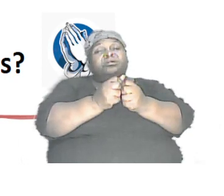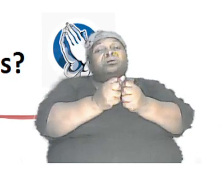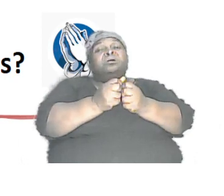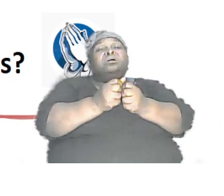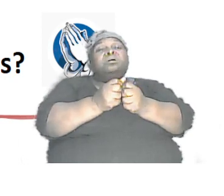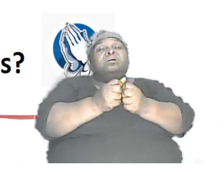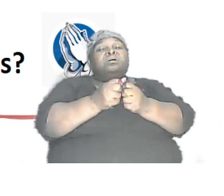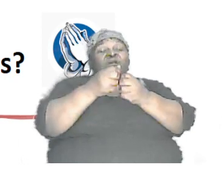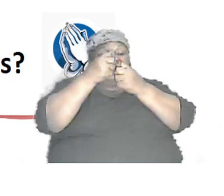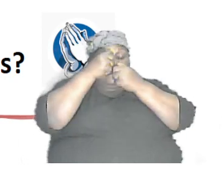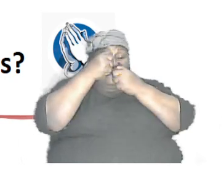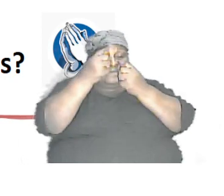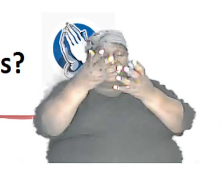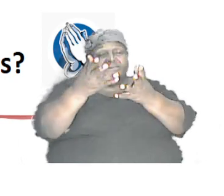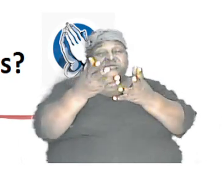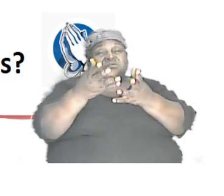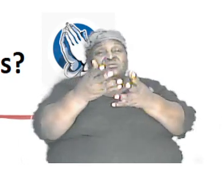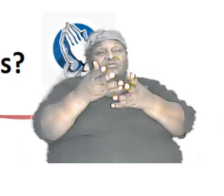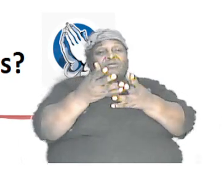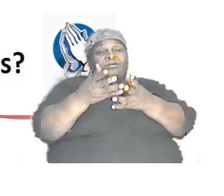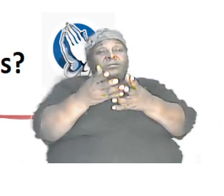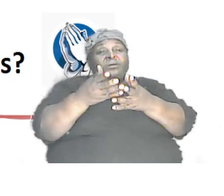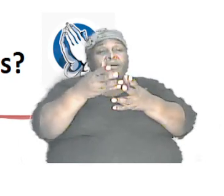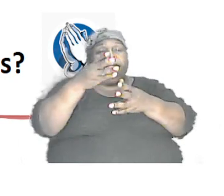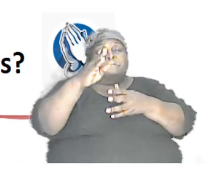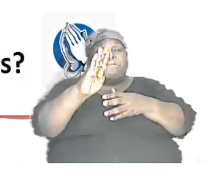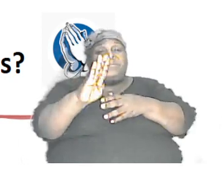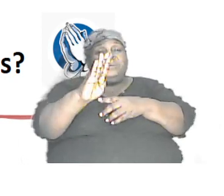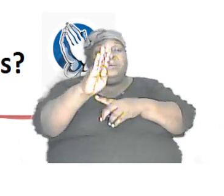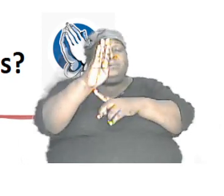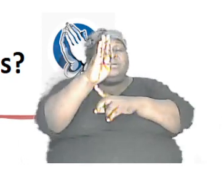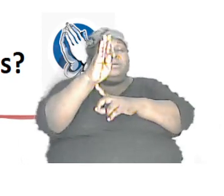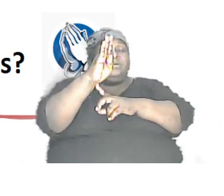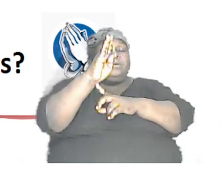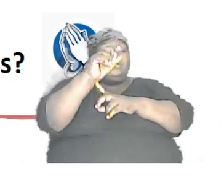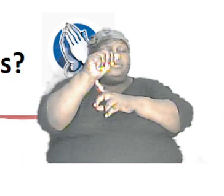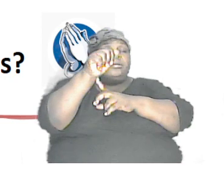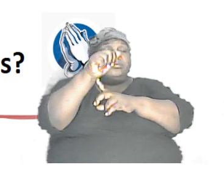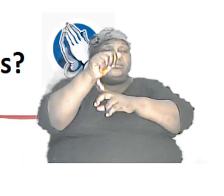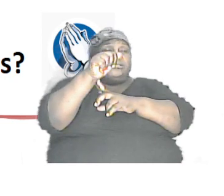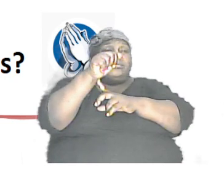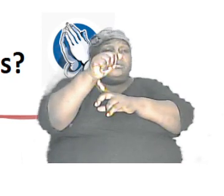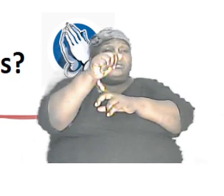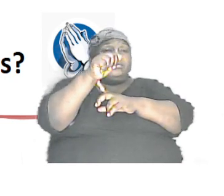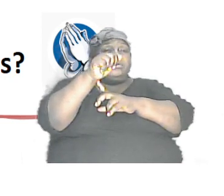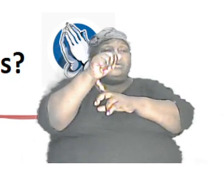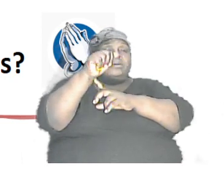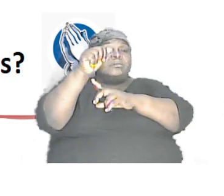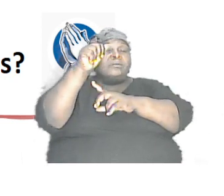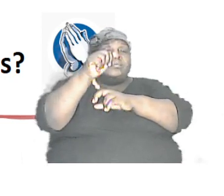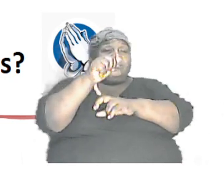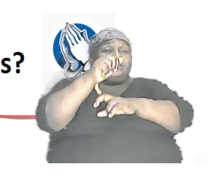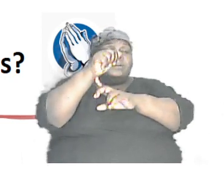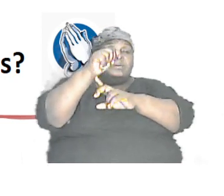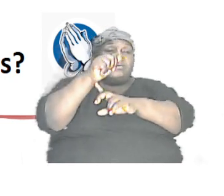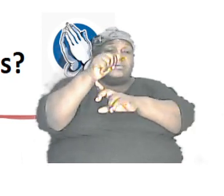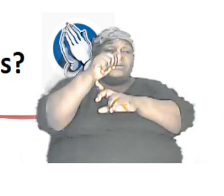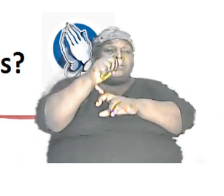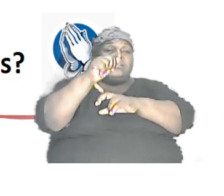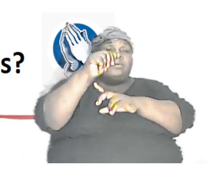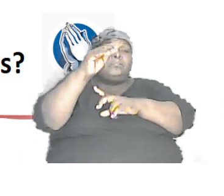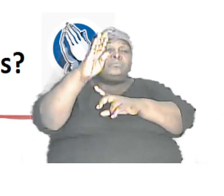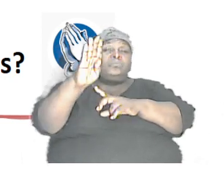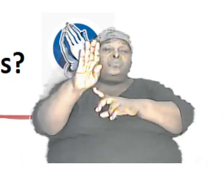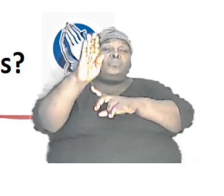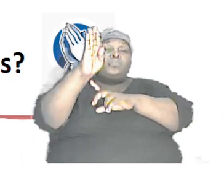big A at the top two capital A's two capital